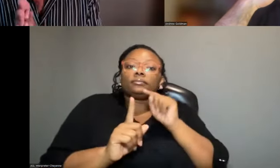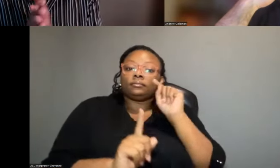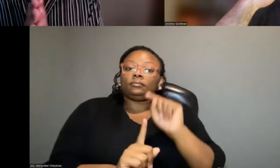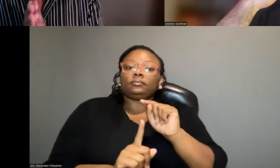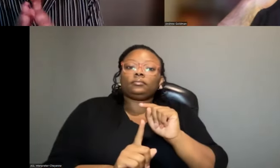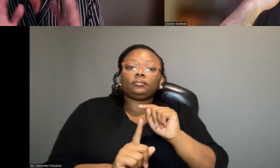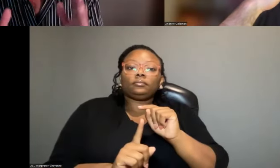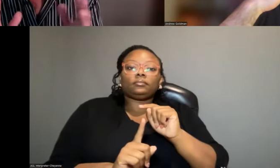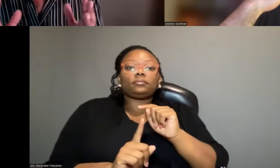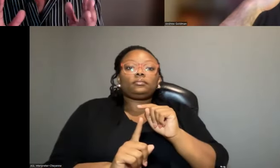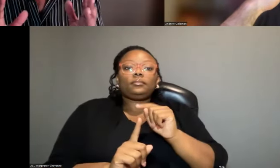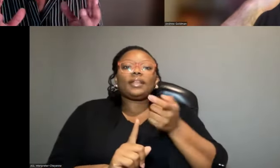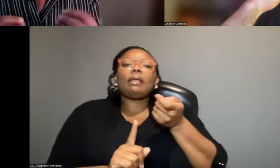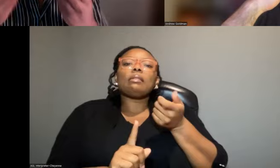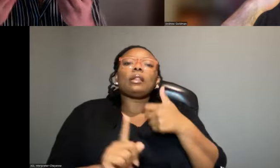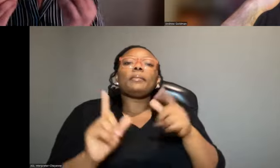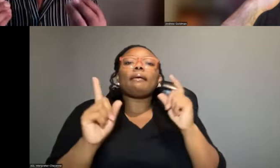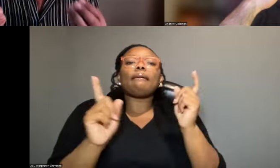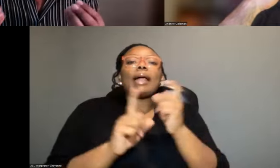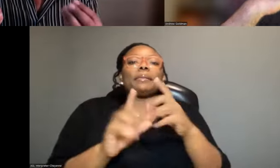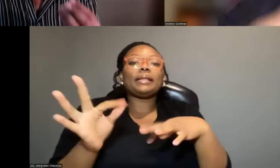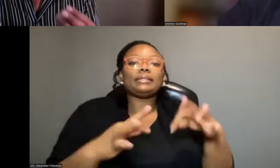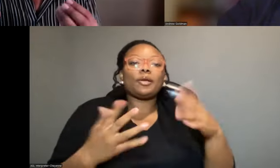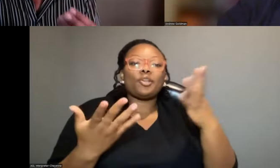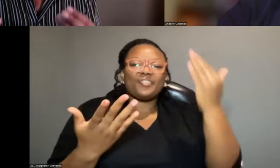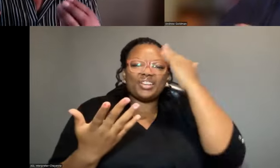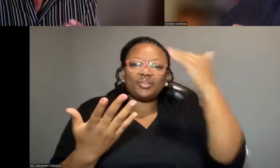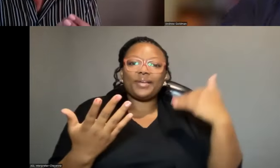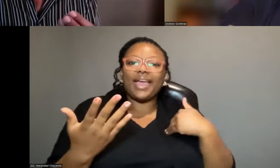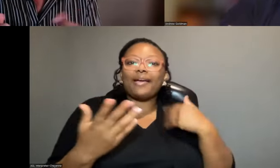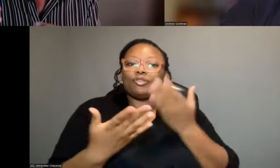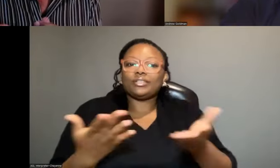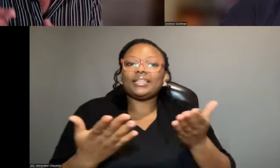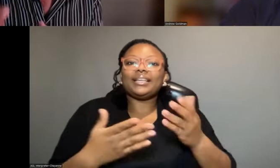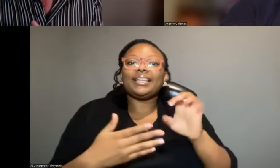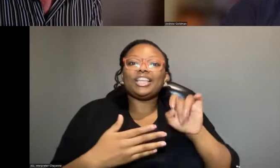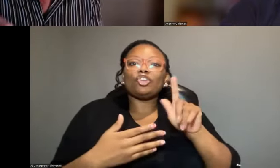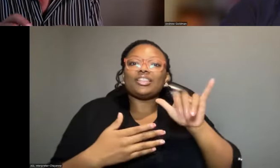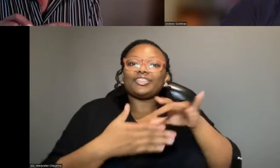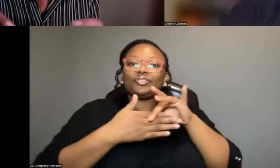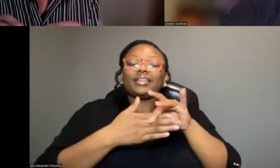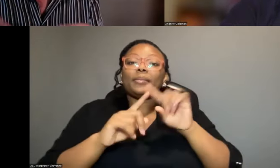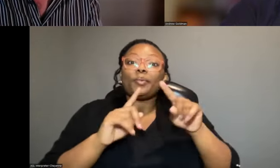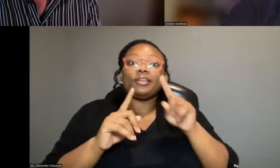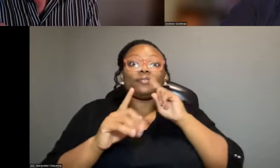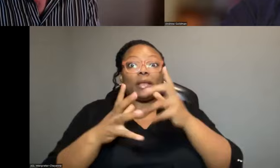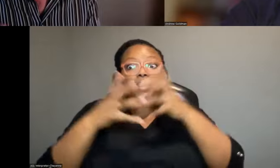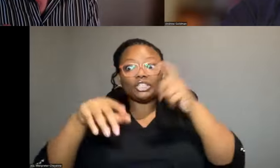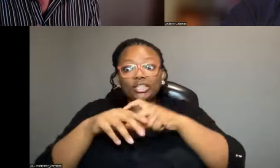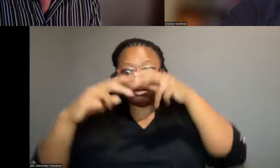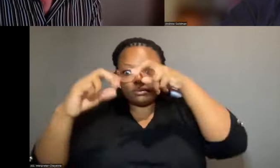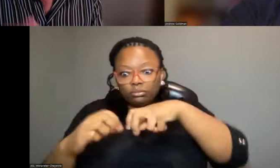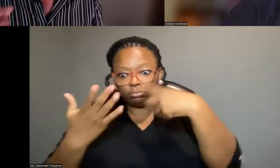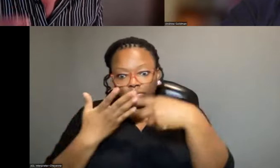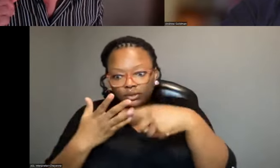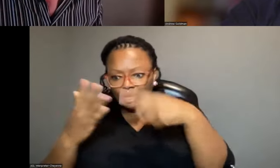a little bit complicated to explain. We know we have these things in an archaeological context. We haven't really spent the time to tease out whether